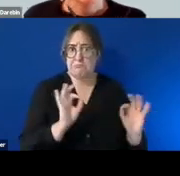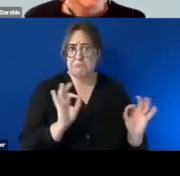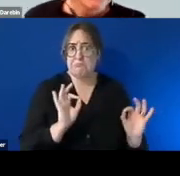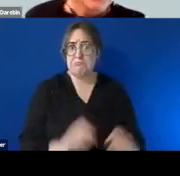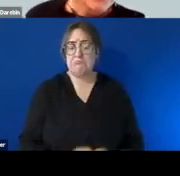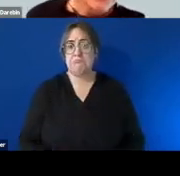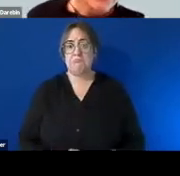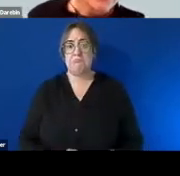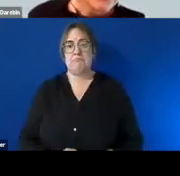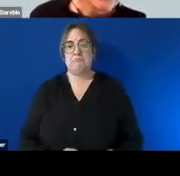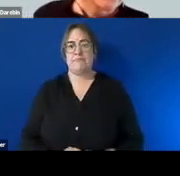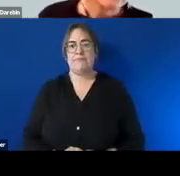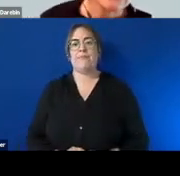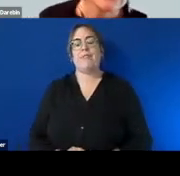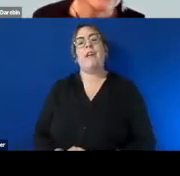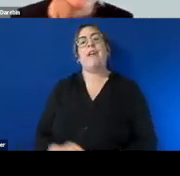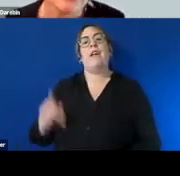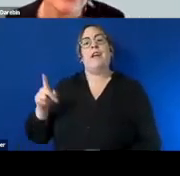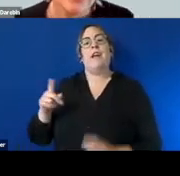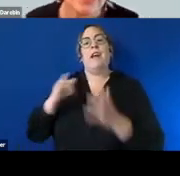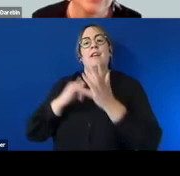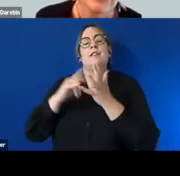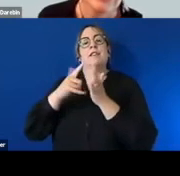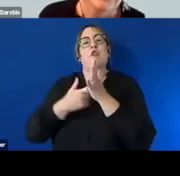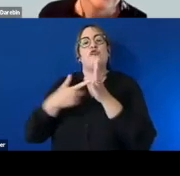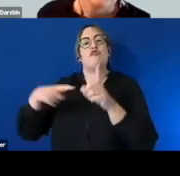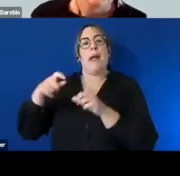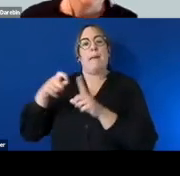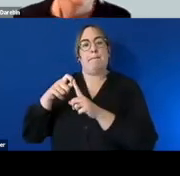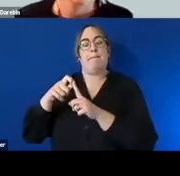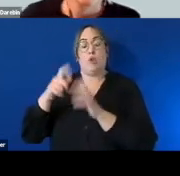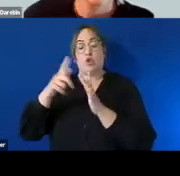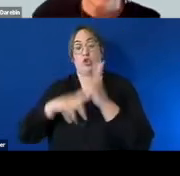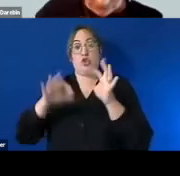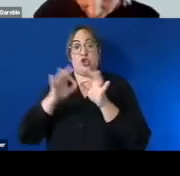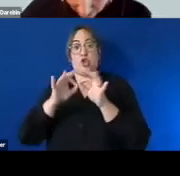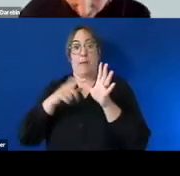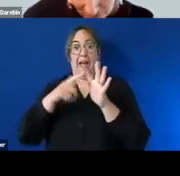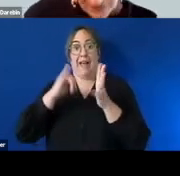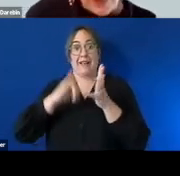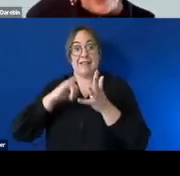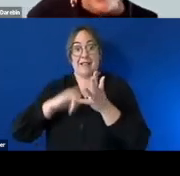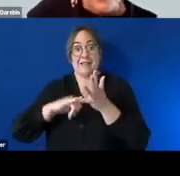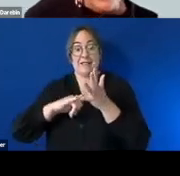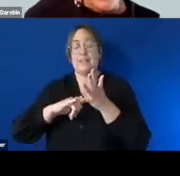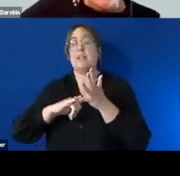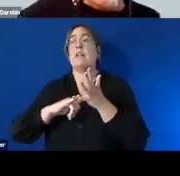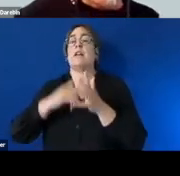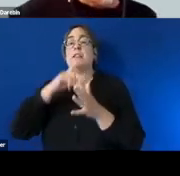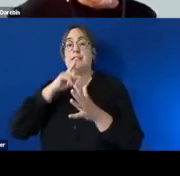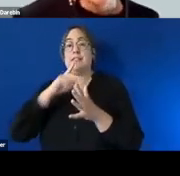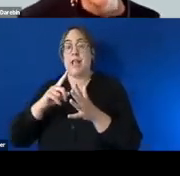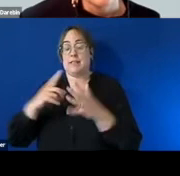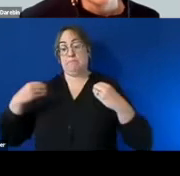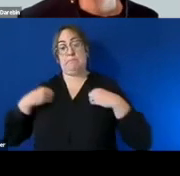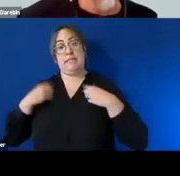look and the other thing that we at job access um encourages that employers focus on um the employees meeting their